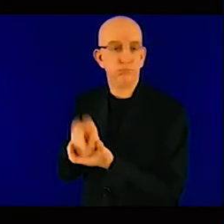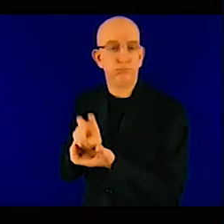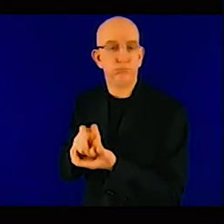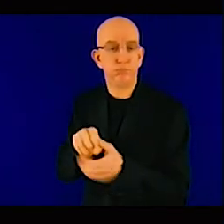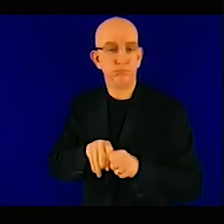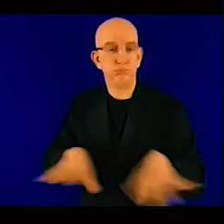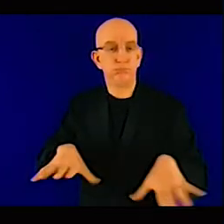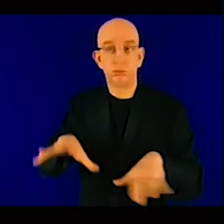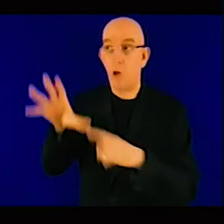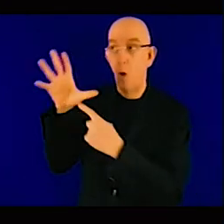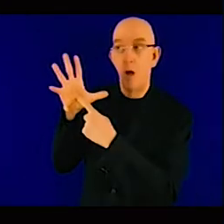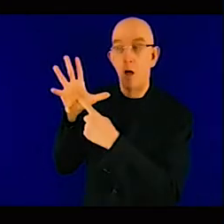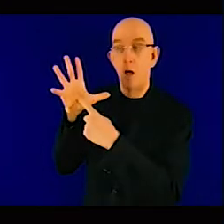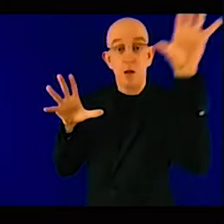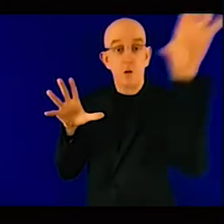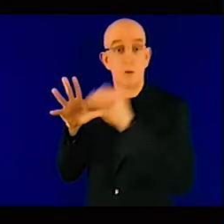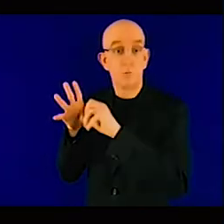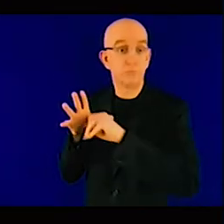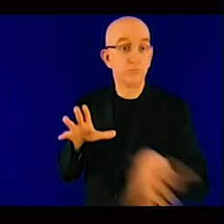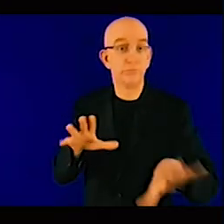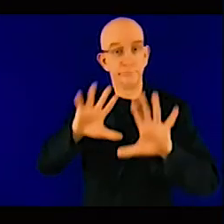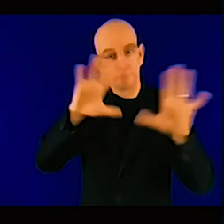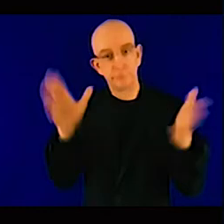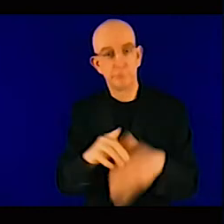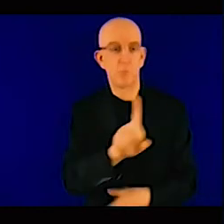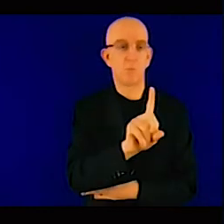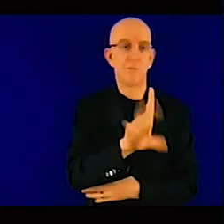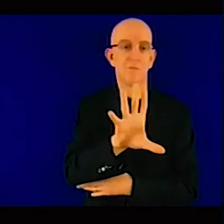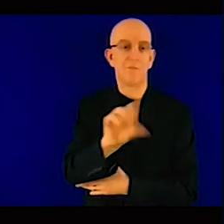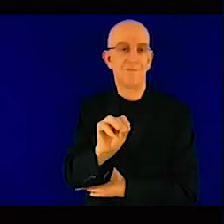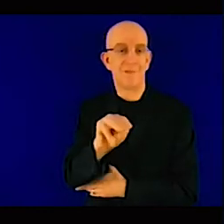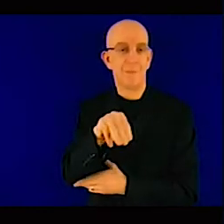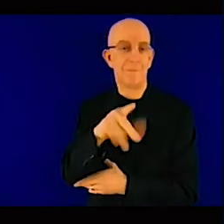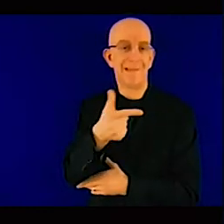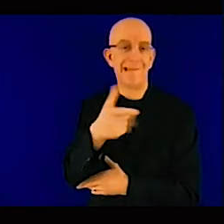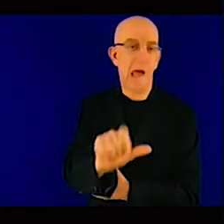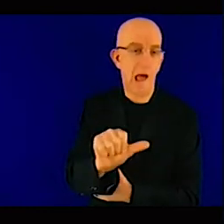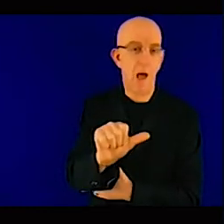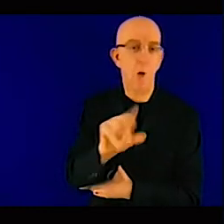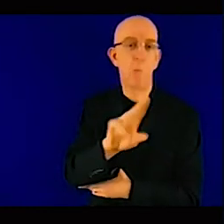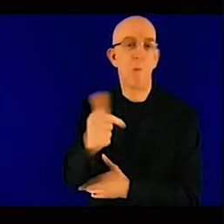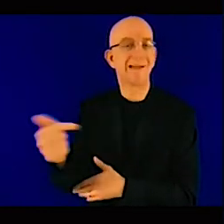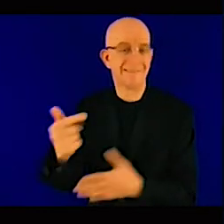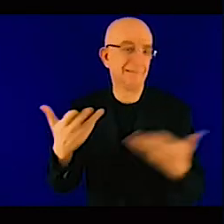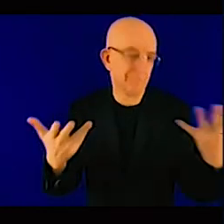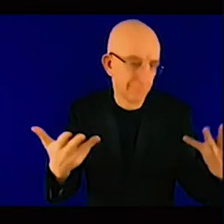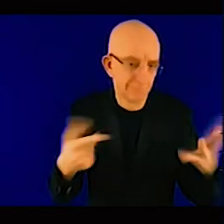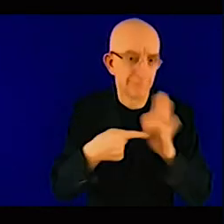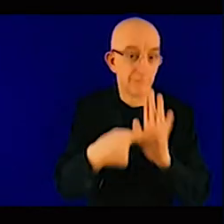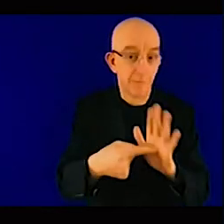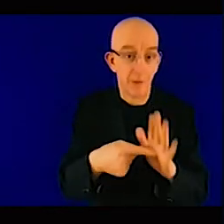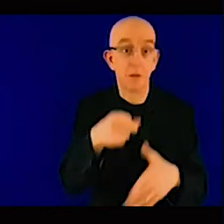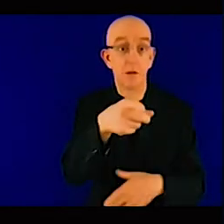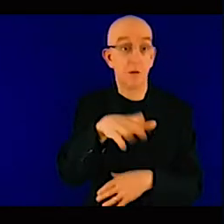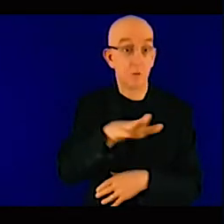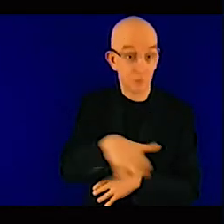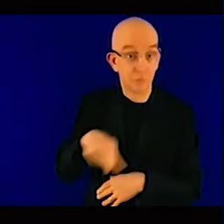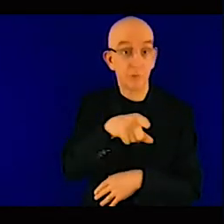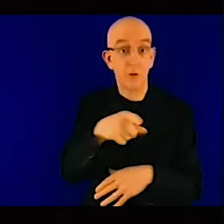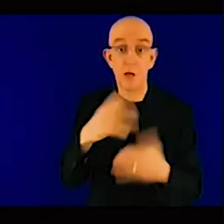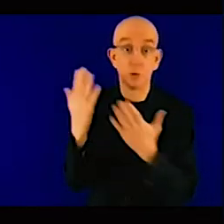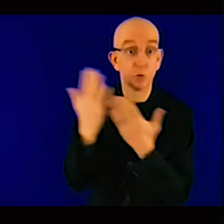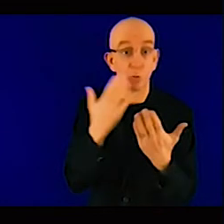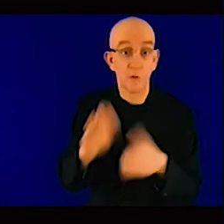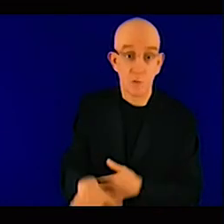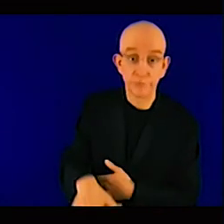the guy starts his renewables project today your child will be almost finishing primary school